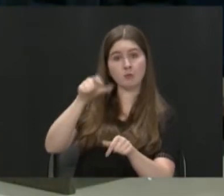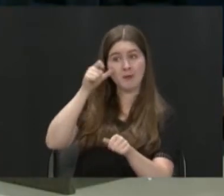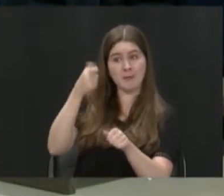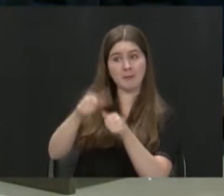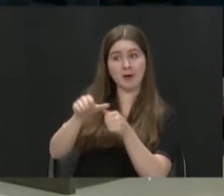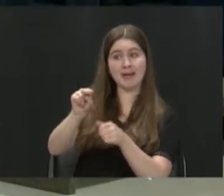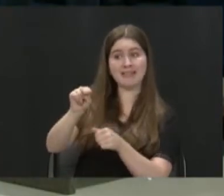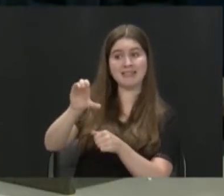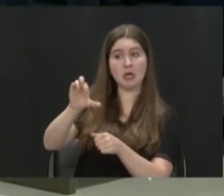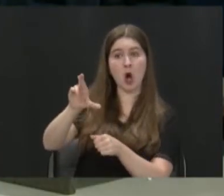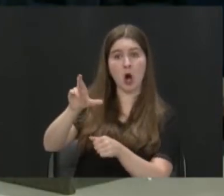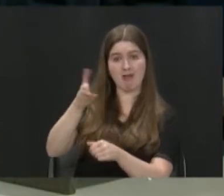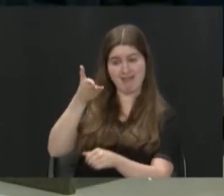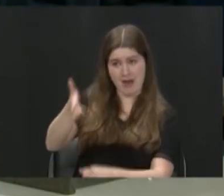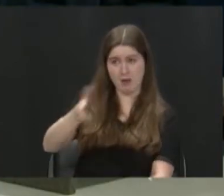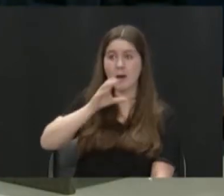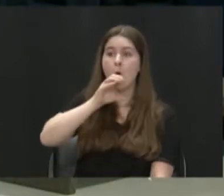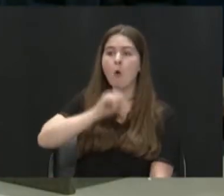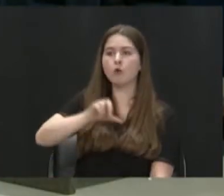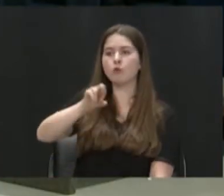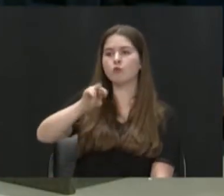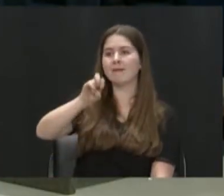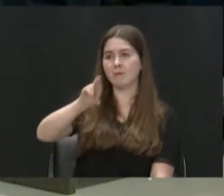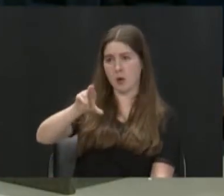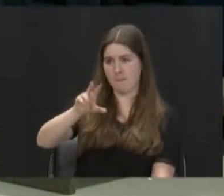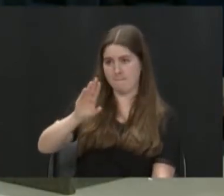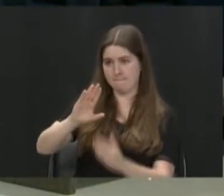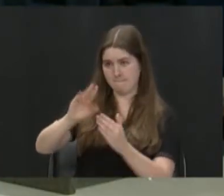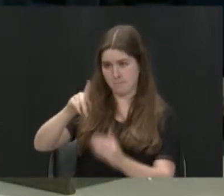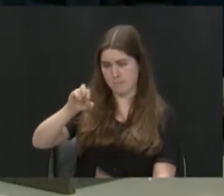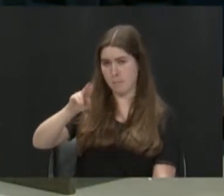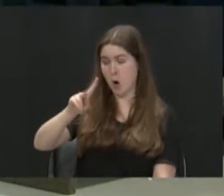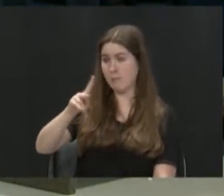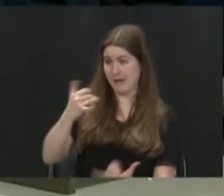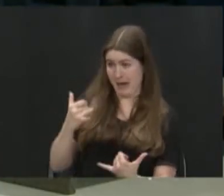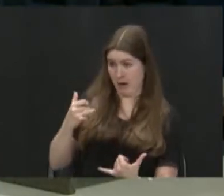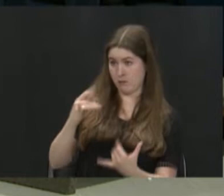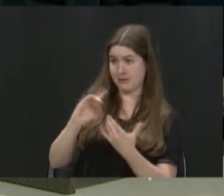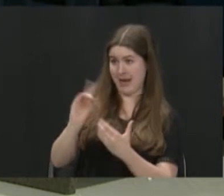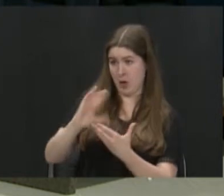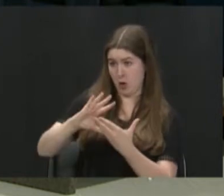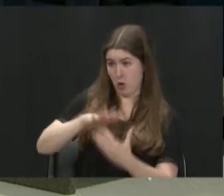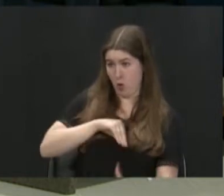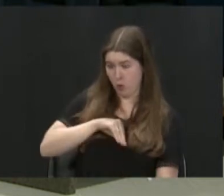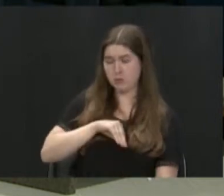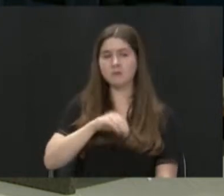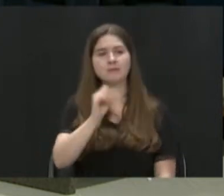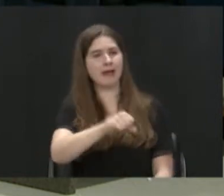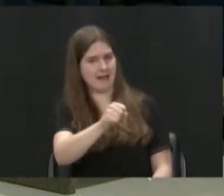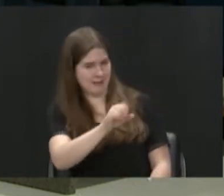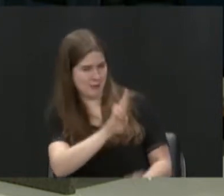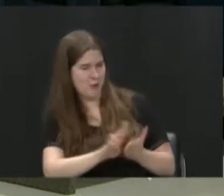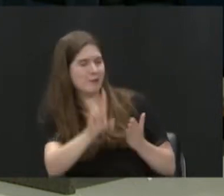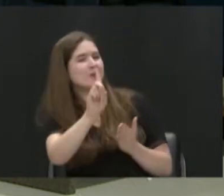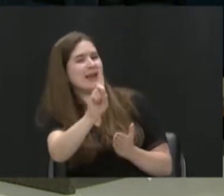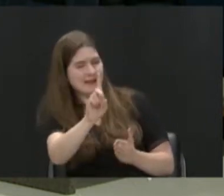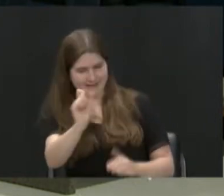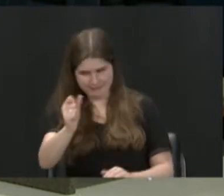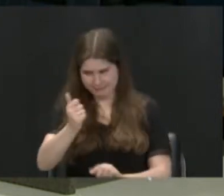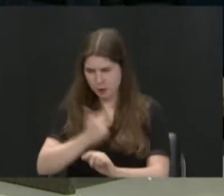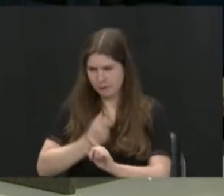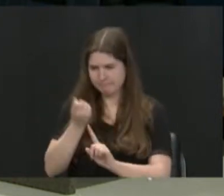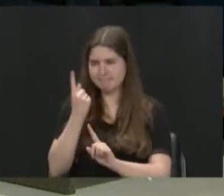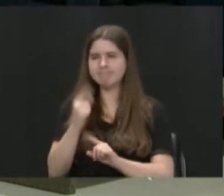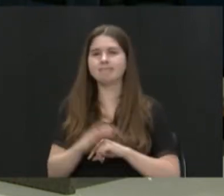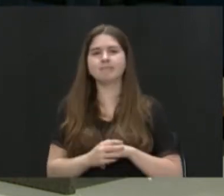but now that's owned by Dayton, is that right? Yeah, University of Dayton. So, I'm sorry, in my head. But,